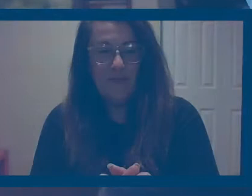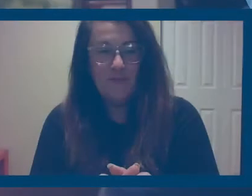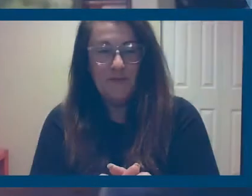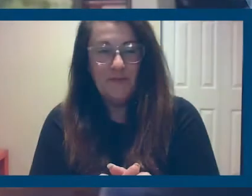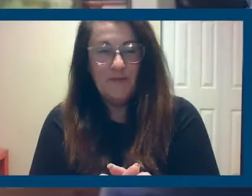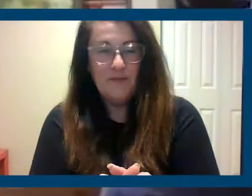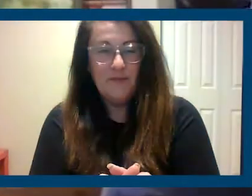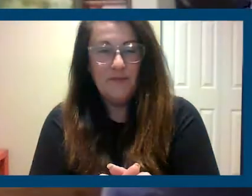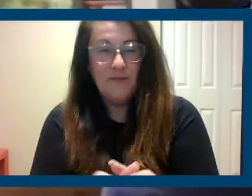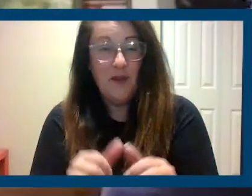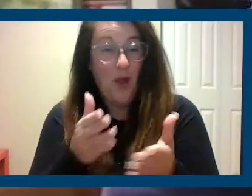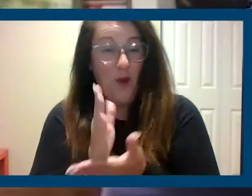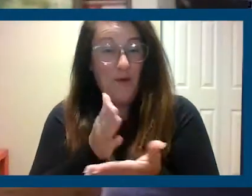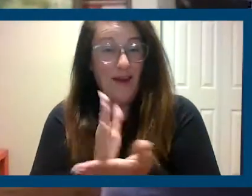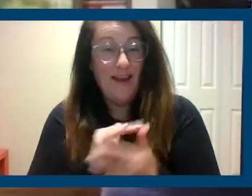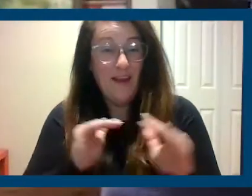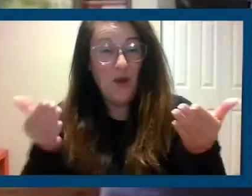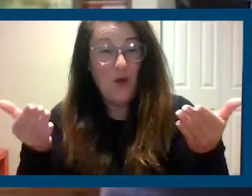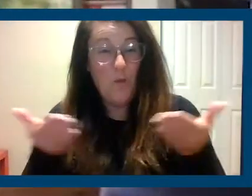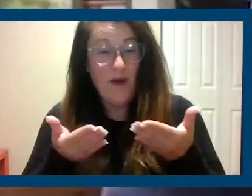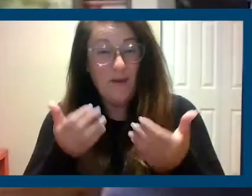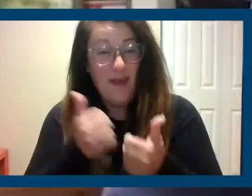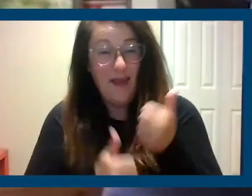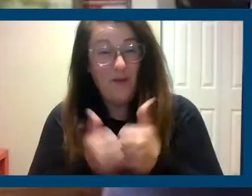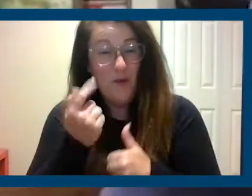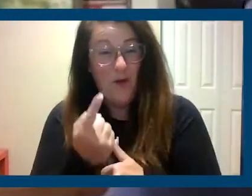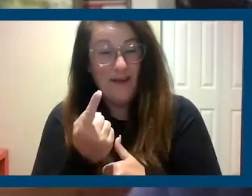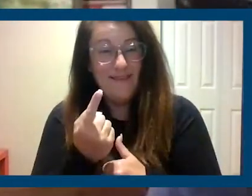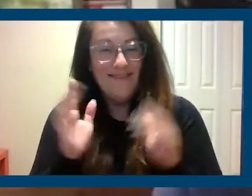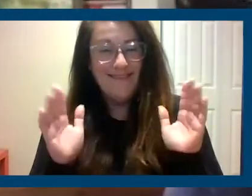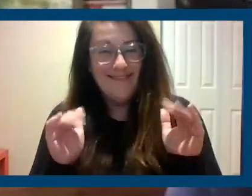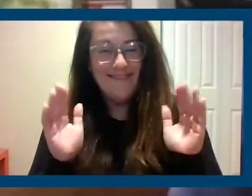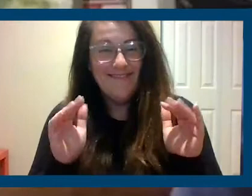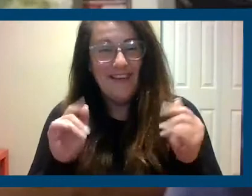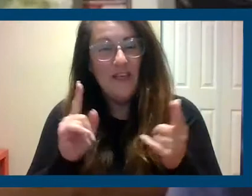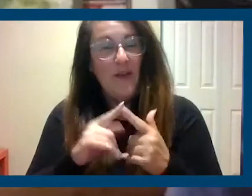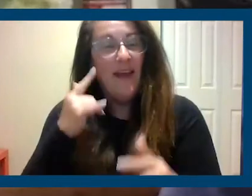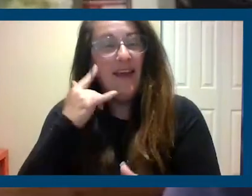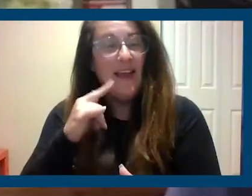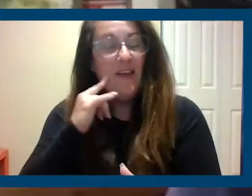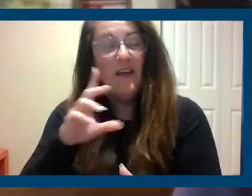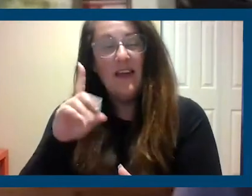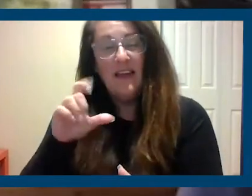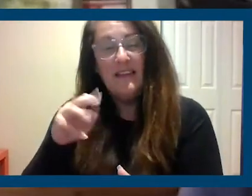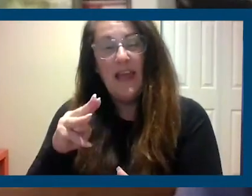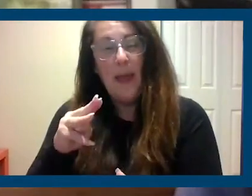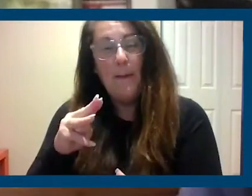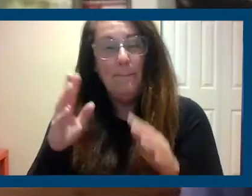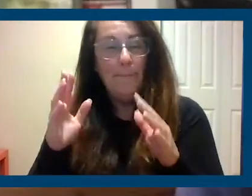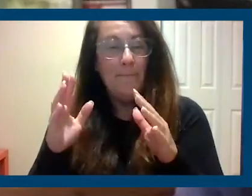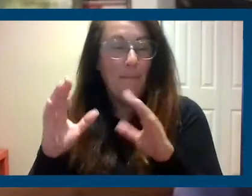All right. Welcome, everyone, to the California Democratic Party's weekly